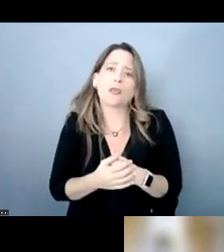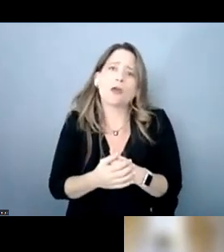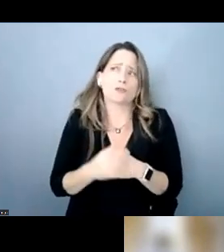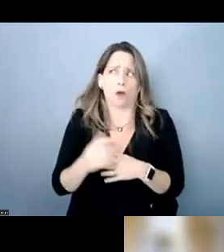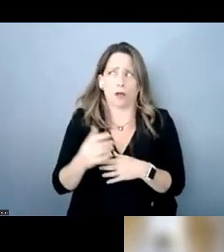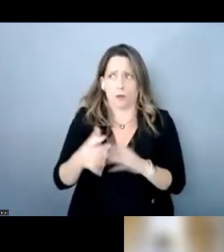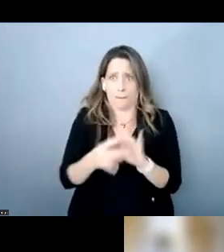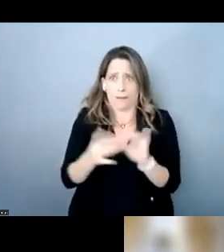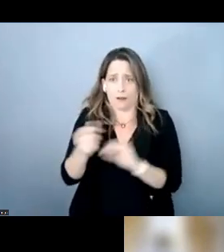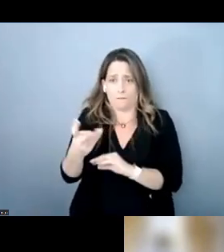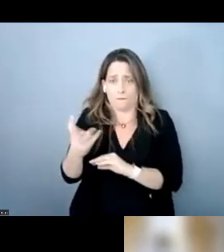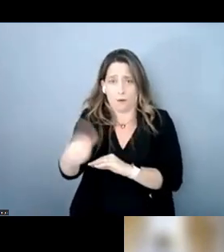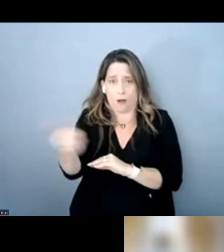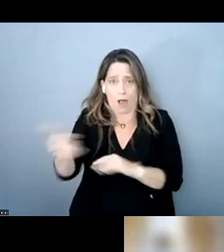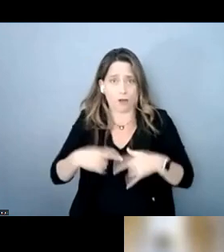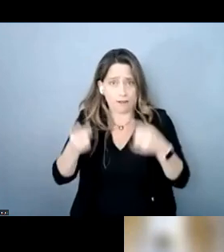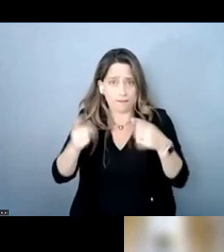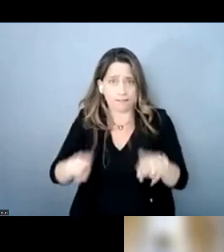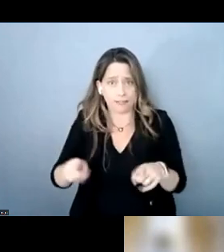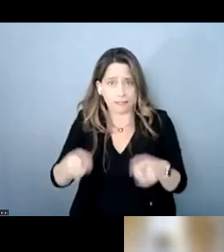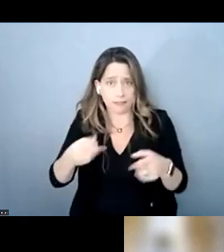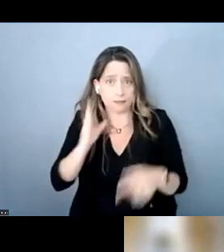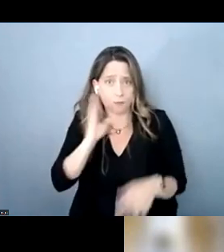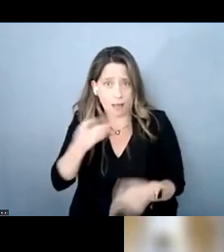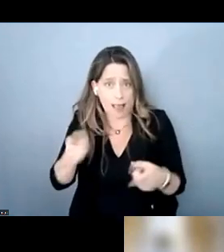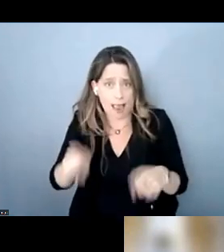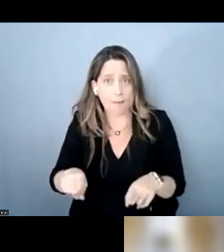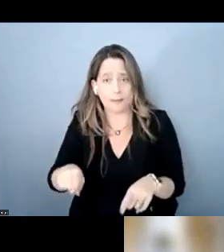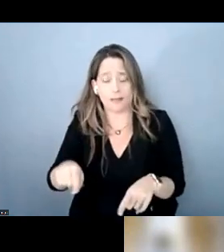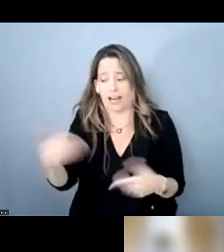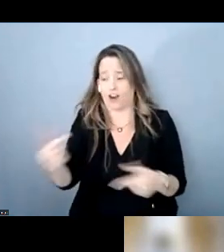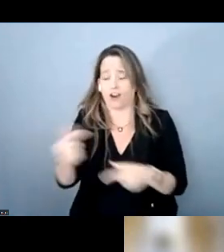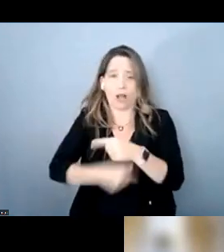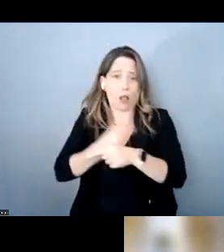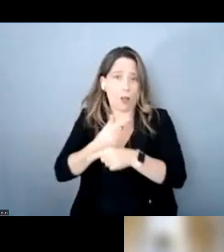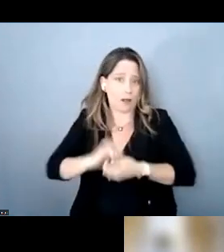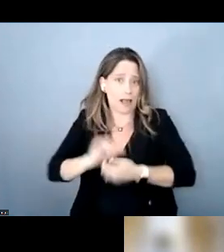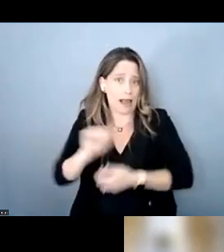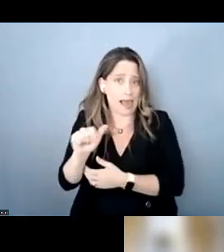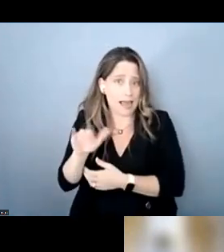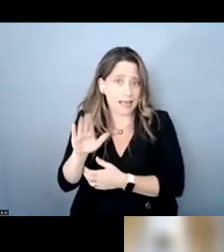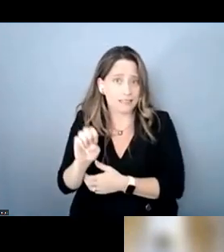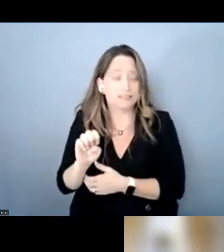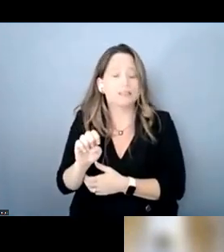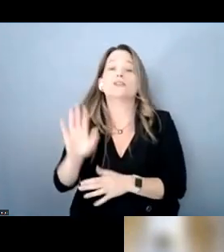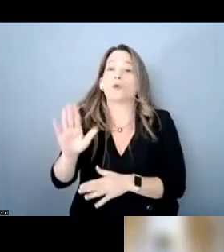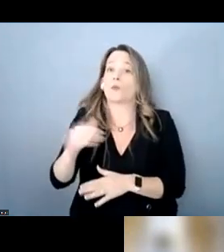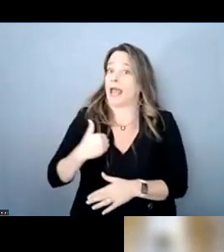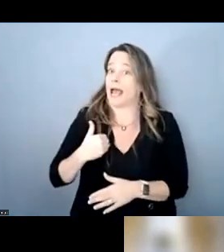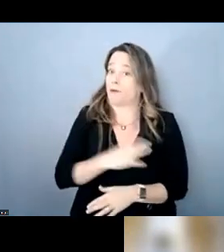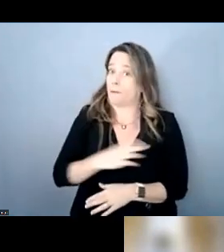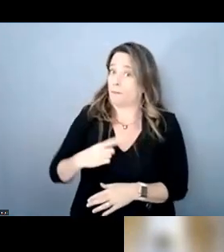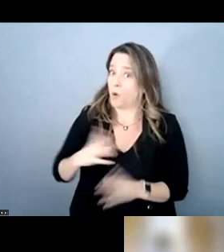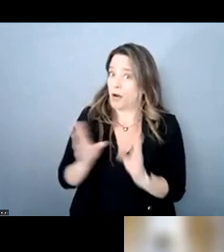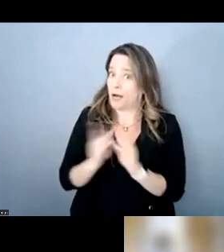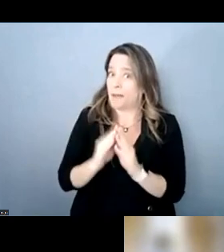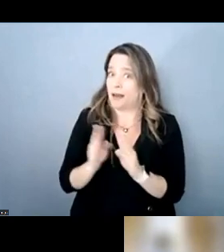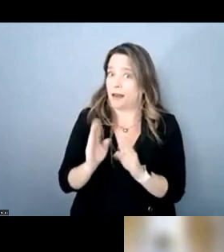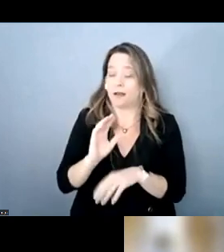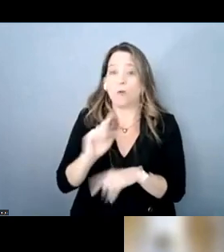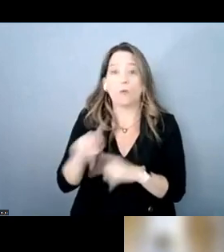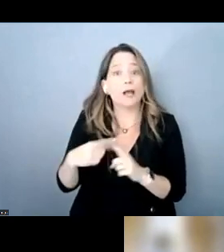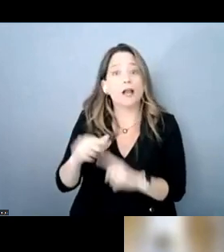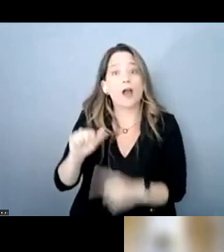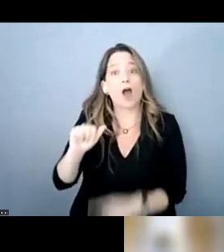other events that we have coming up uh here at the global alliance first off we have a board meeting on august 17th